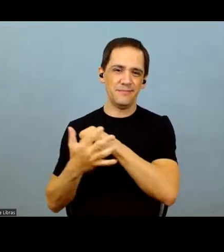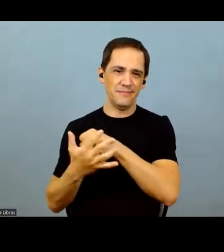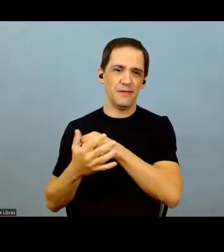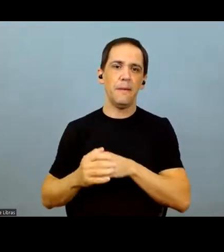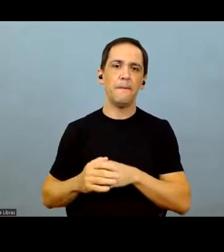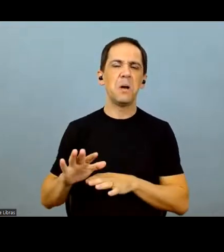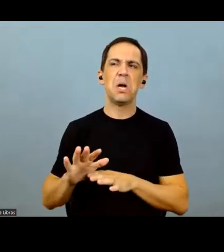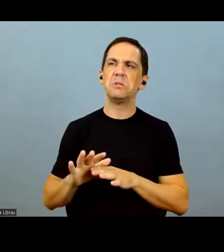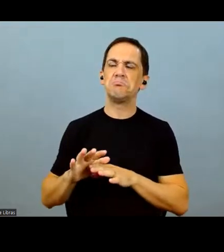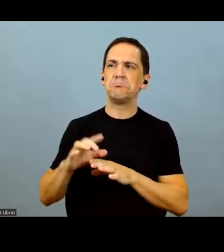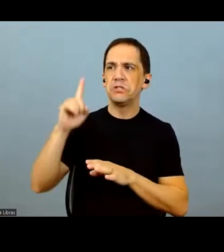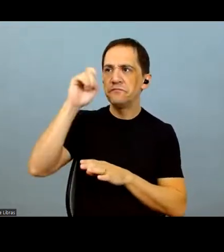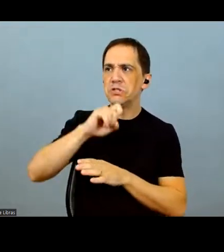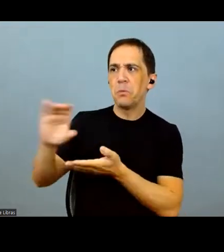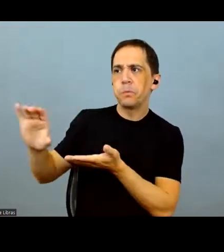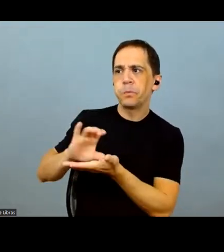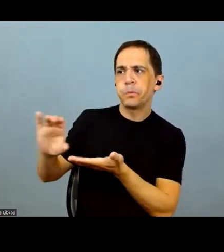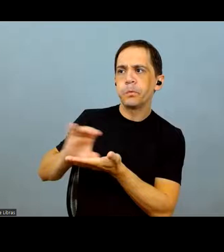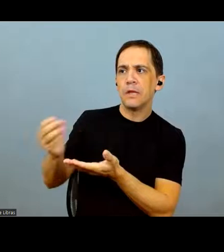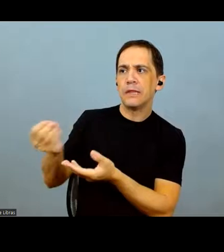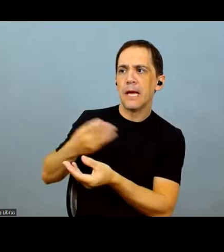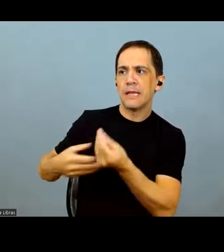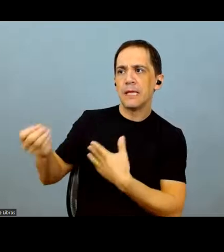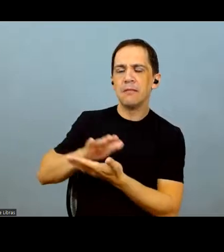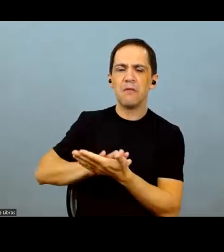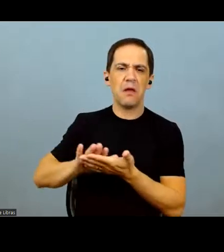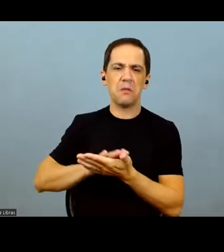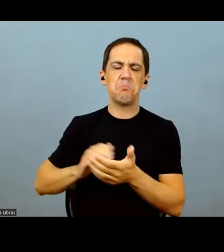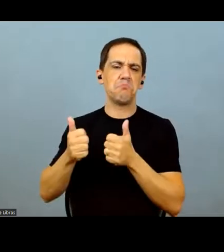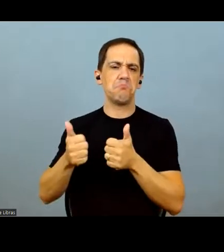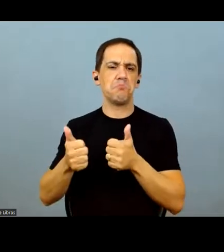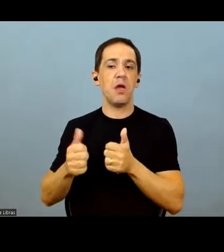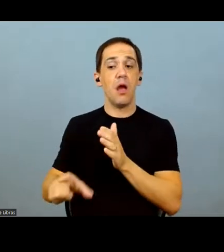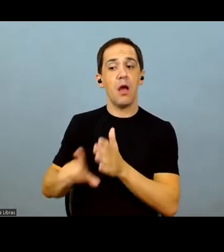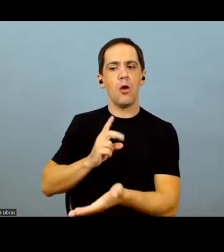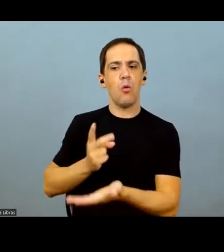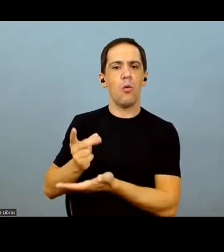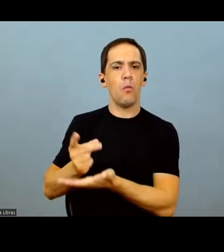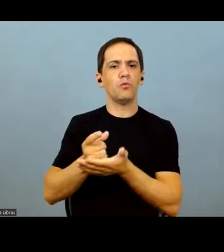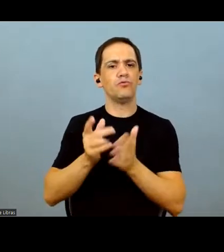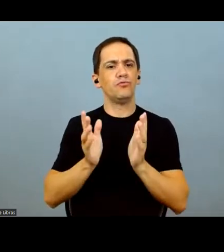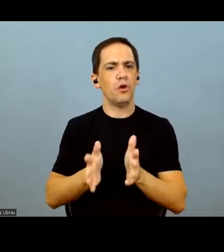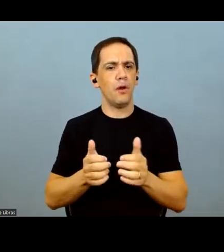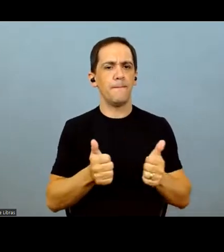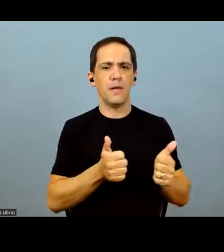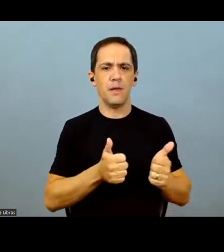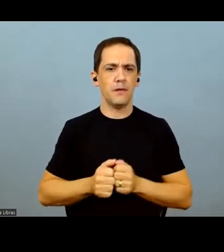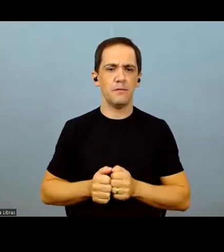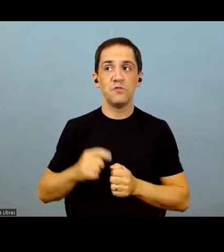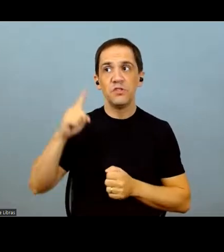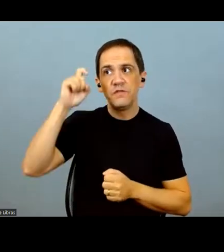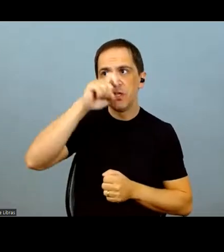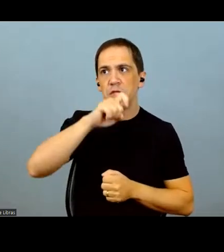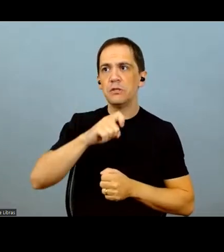an influence of China. But we don't believe there will be a bottleneck in getting what we